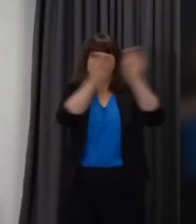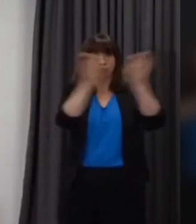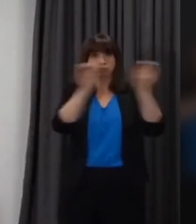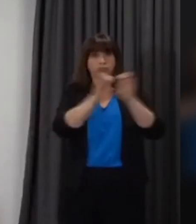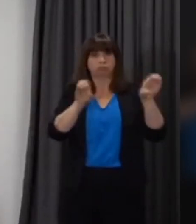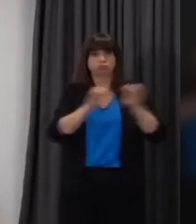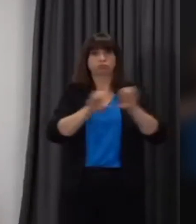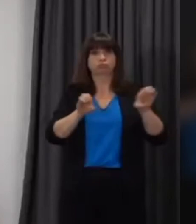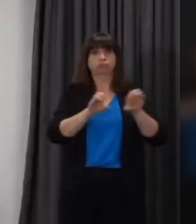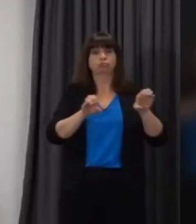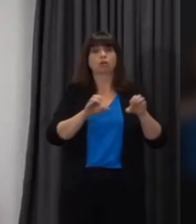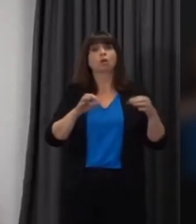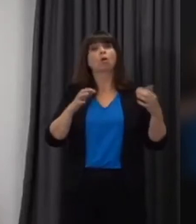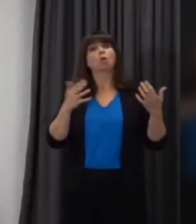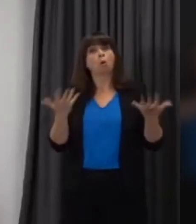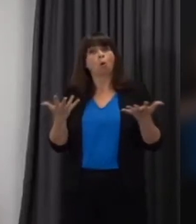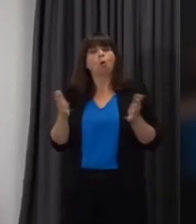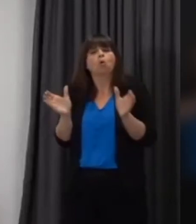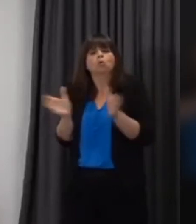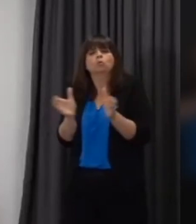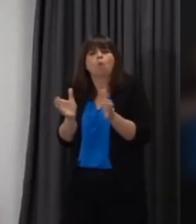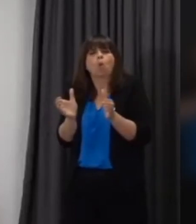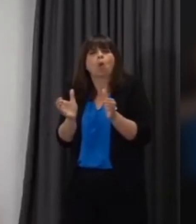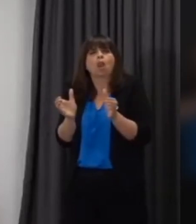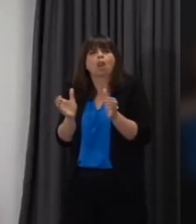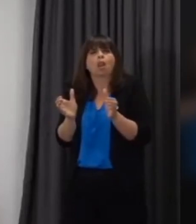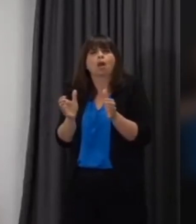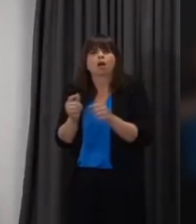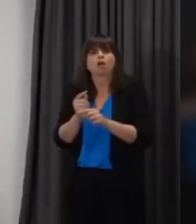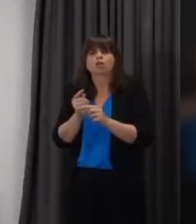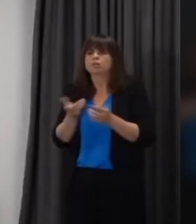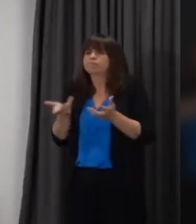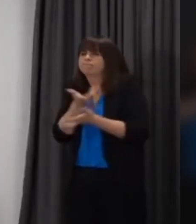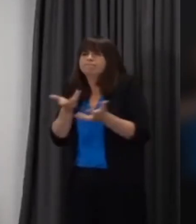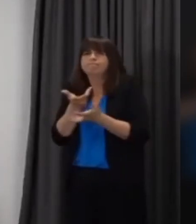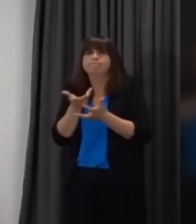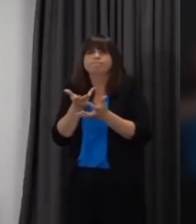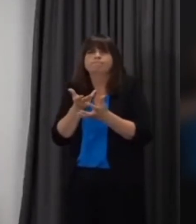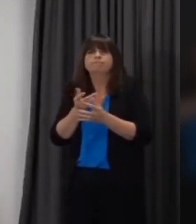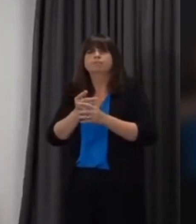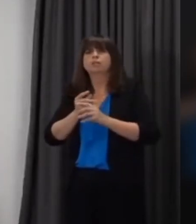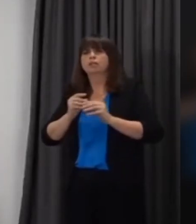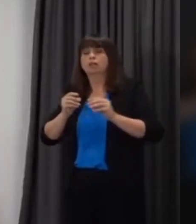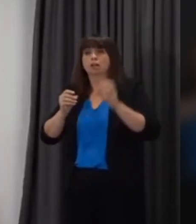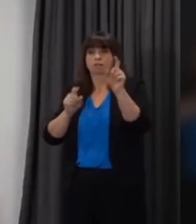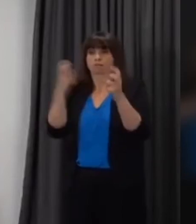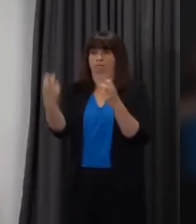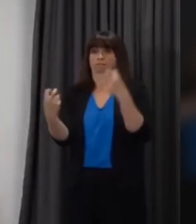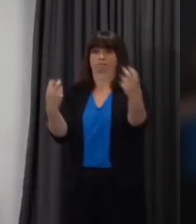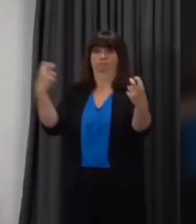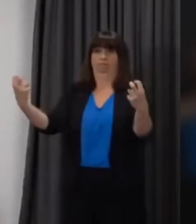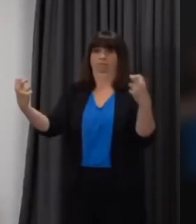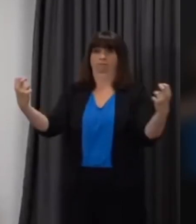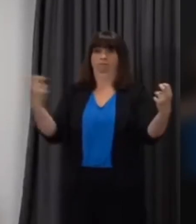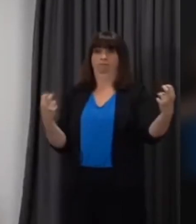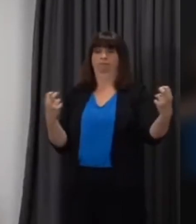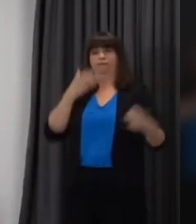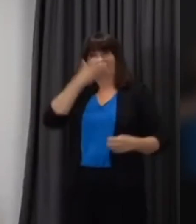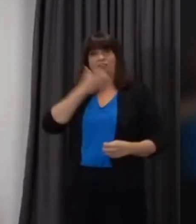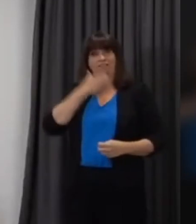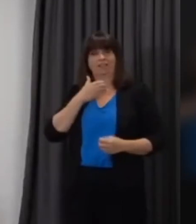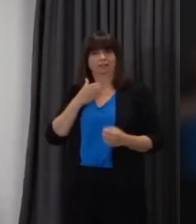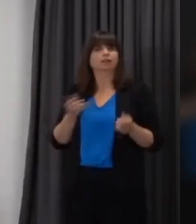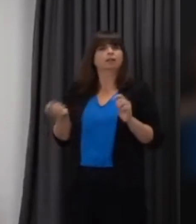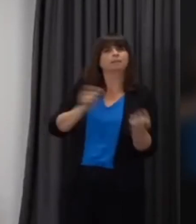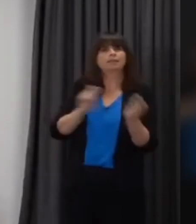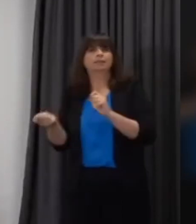work and tutorials on a face-to-face basis as i said we have included in our planning work both representatives of